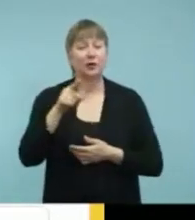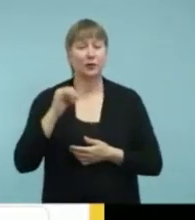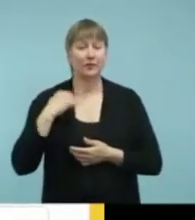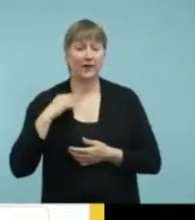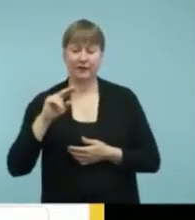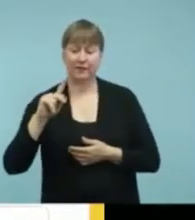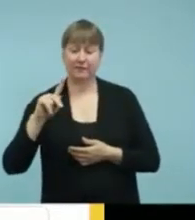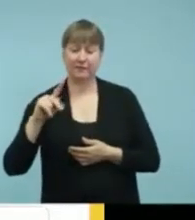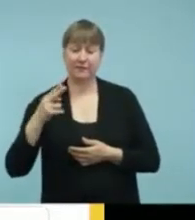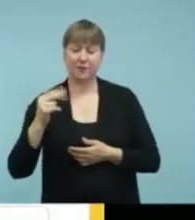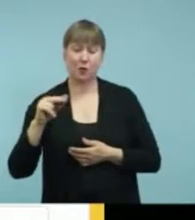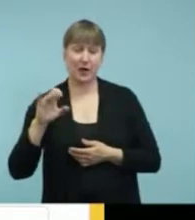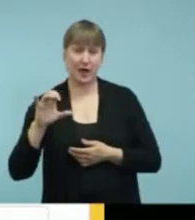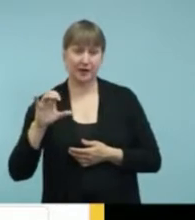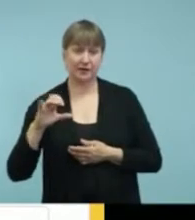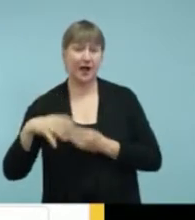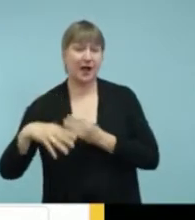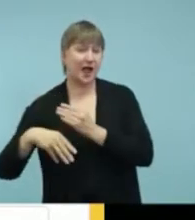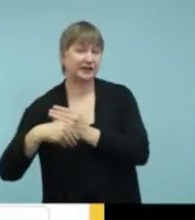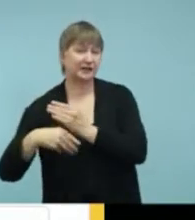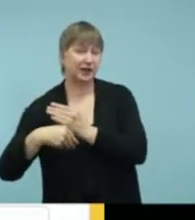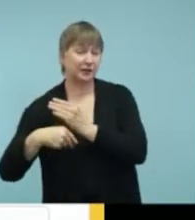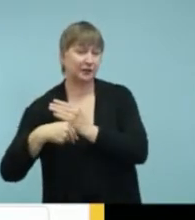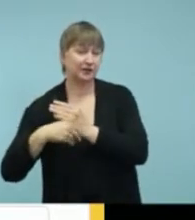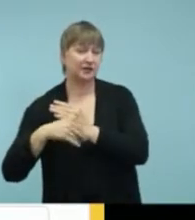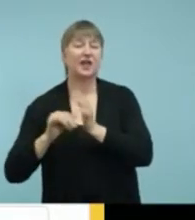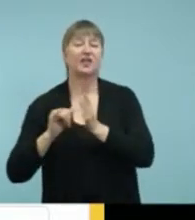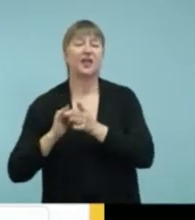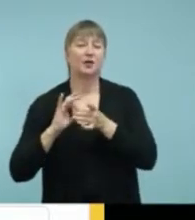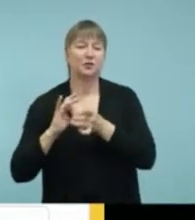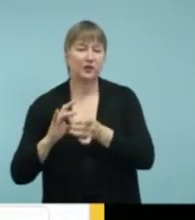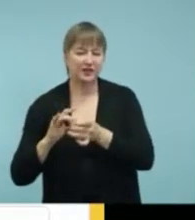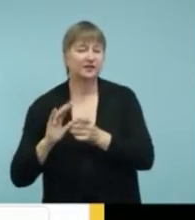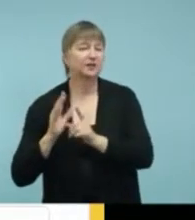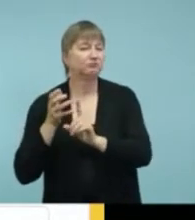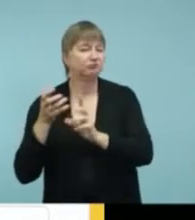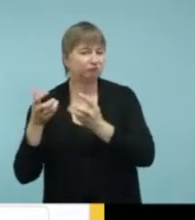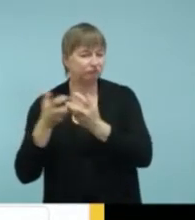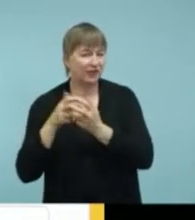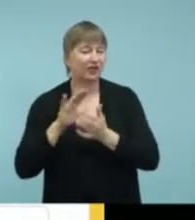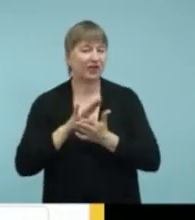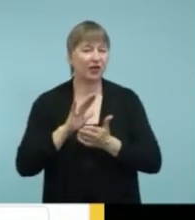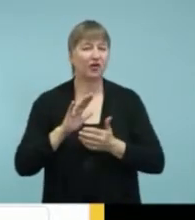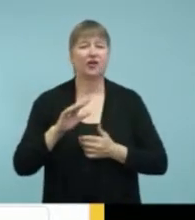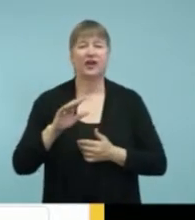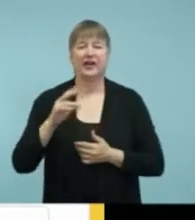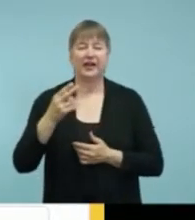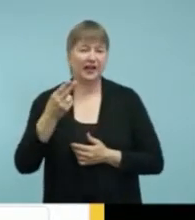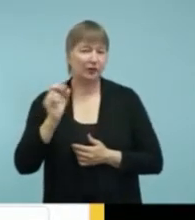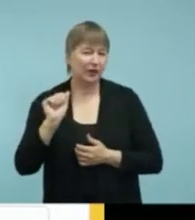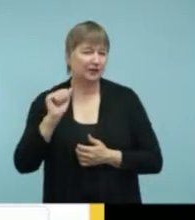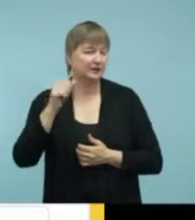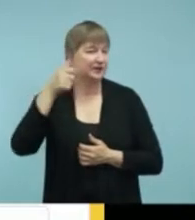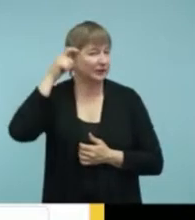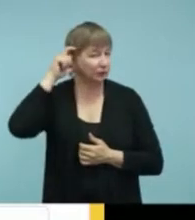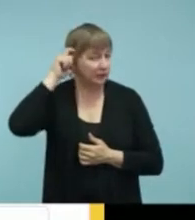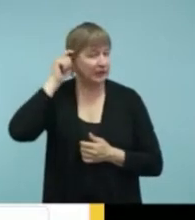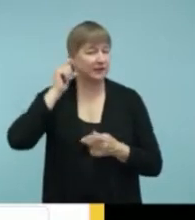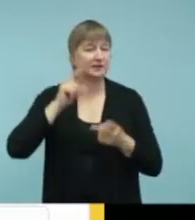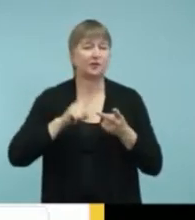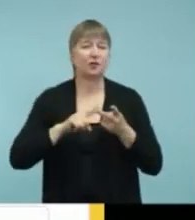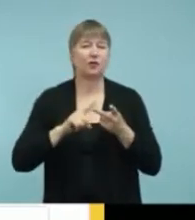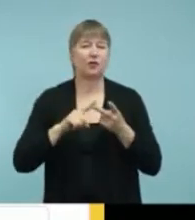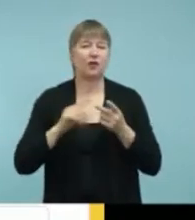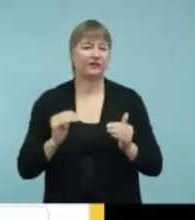those typically will go with Phonak hearing aids or advanced bionics cochlear implants. The next